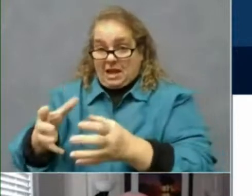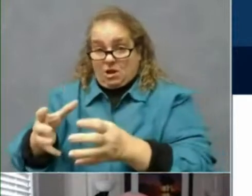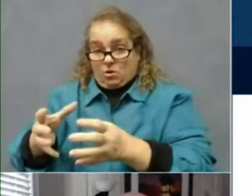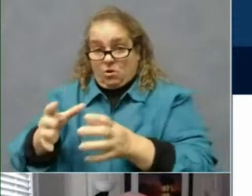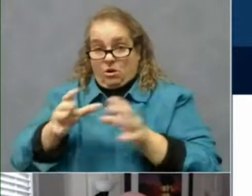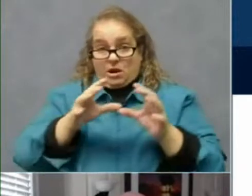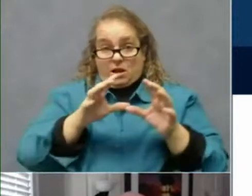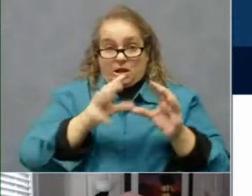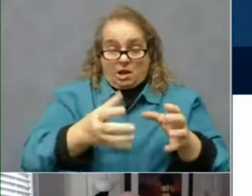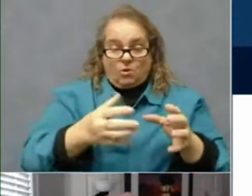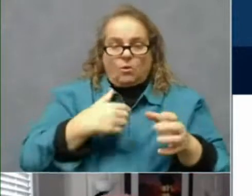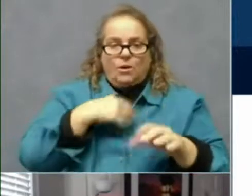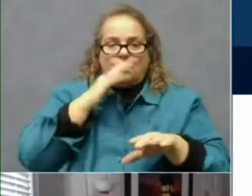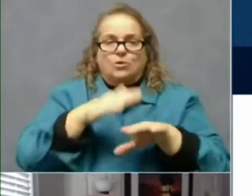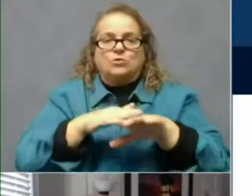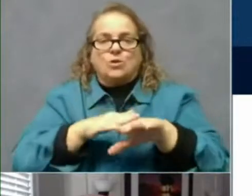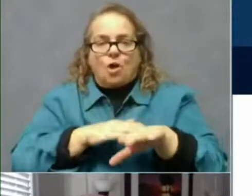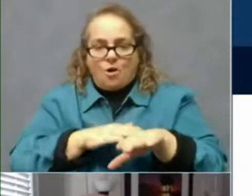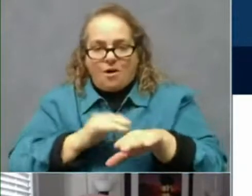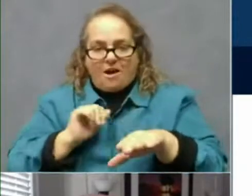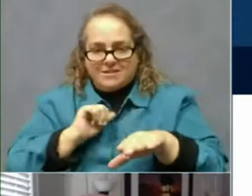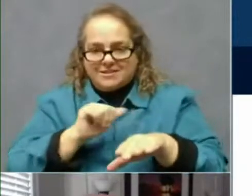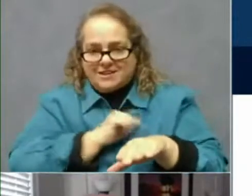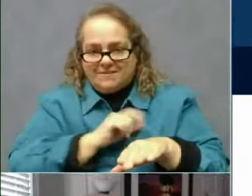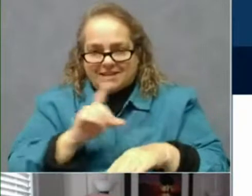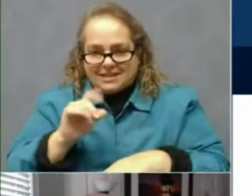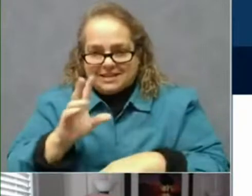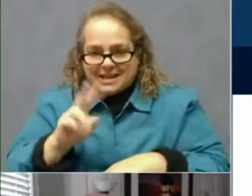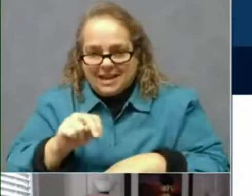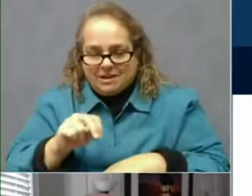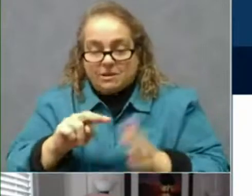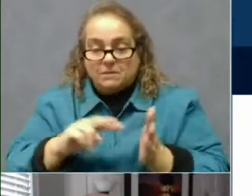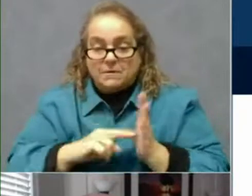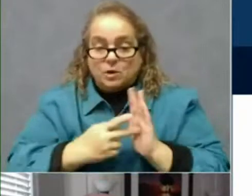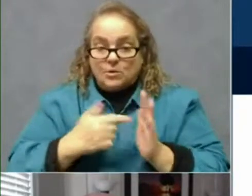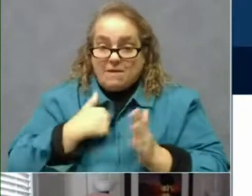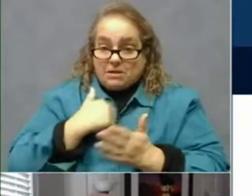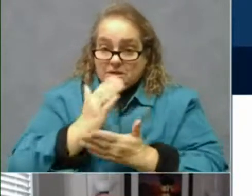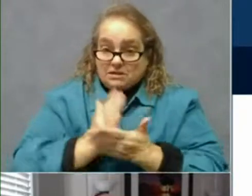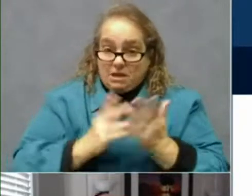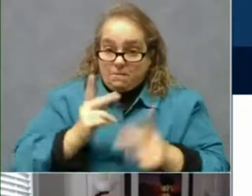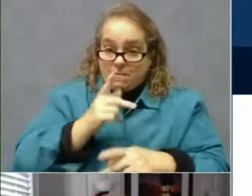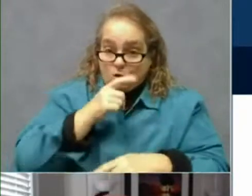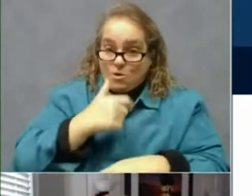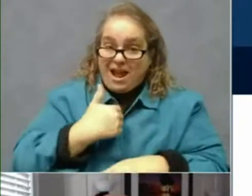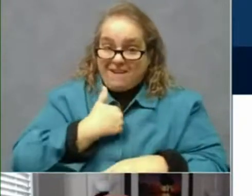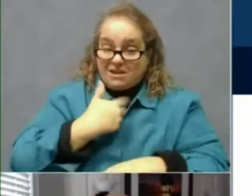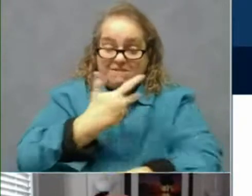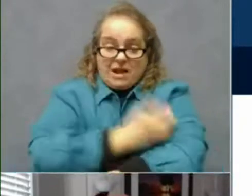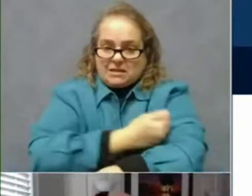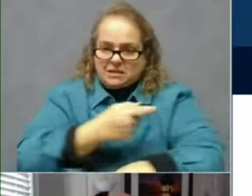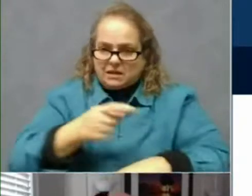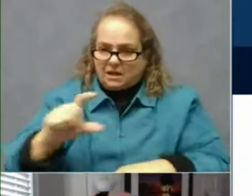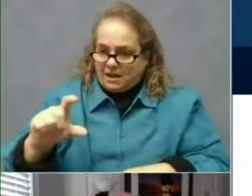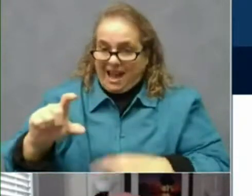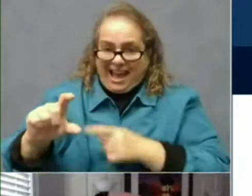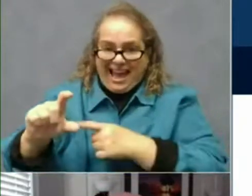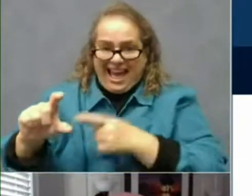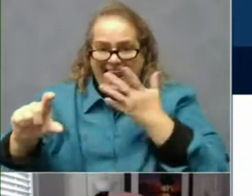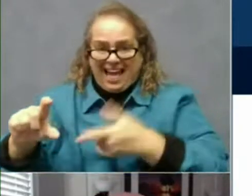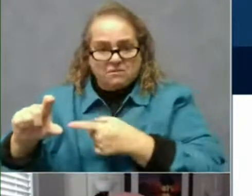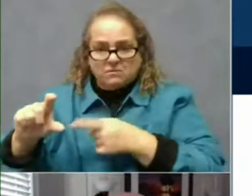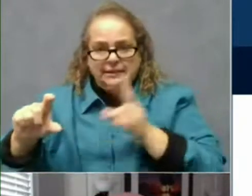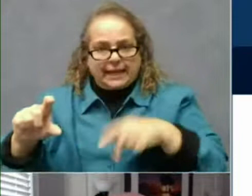down. And what happens is we have some people who have vaccine and need to use it, but they're not able to use it because they say, well,